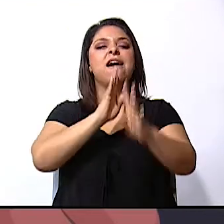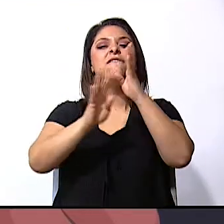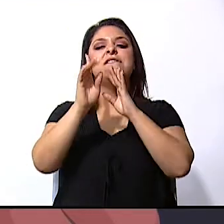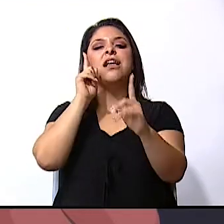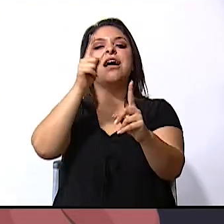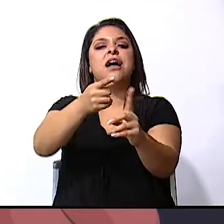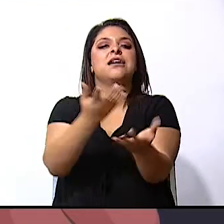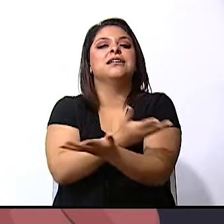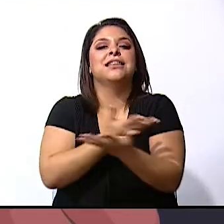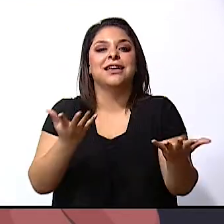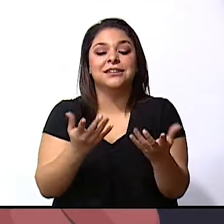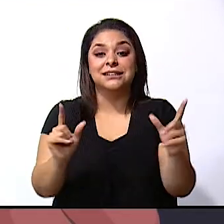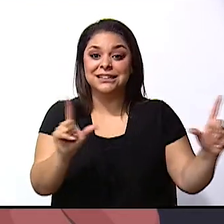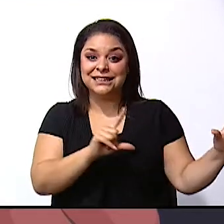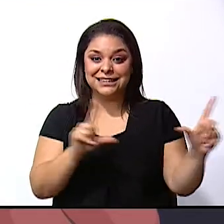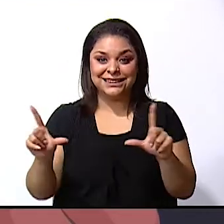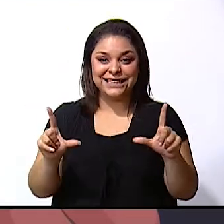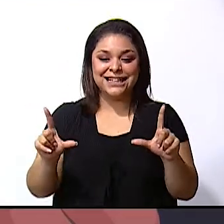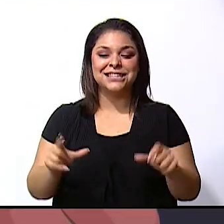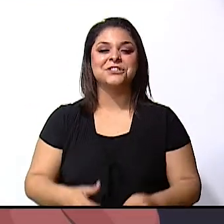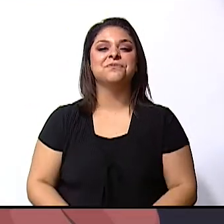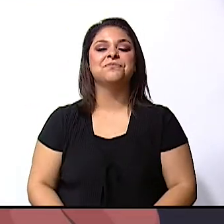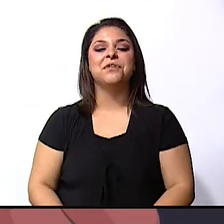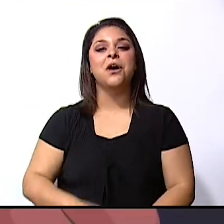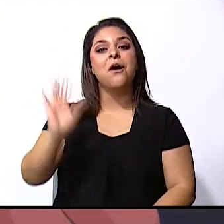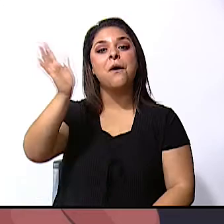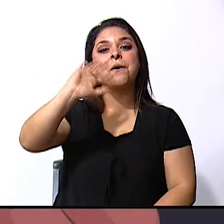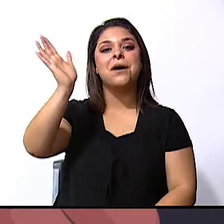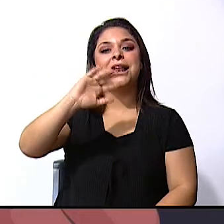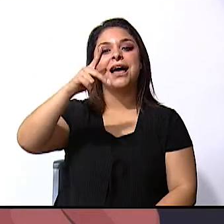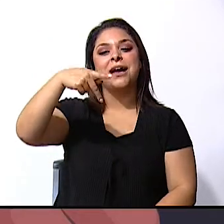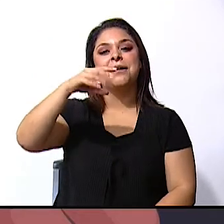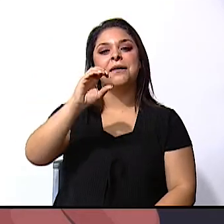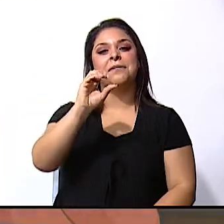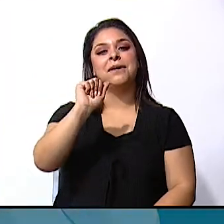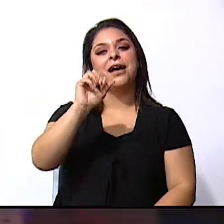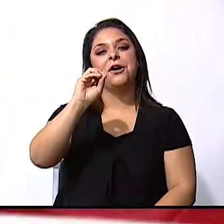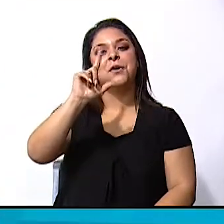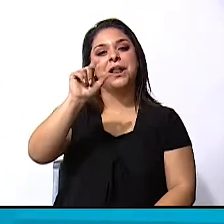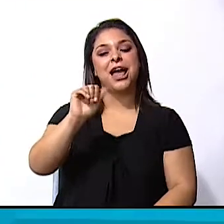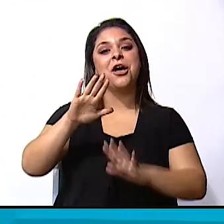ready so hello paula how are you